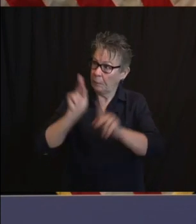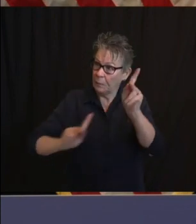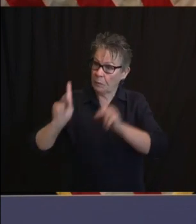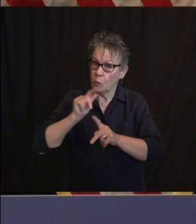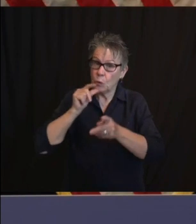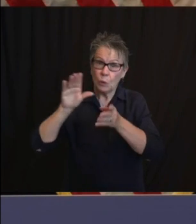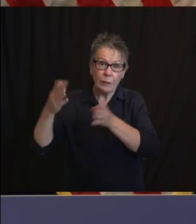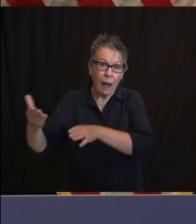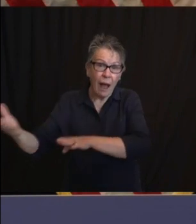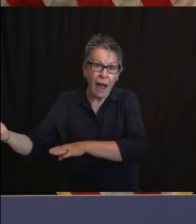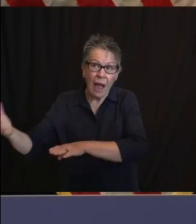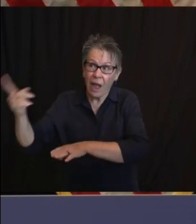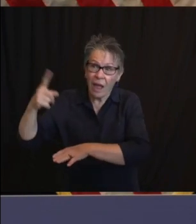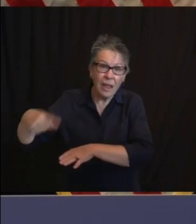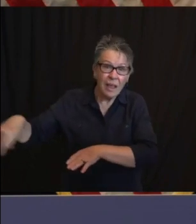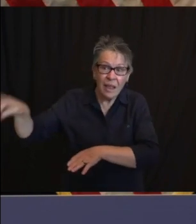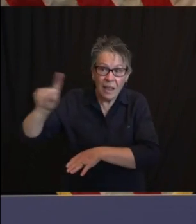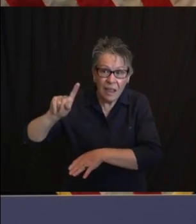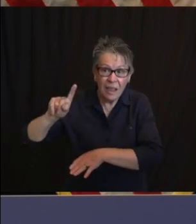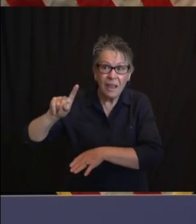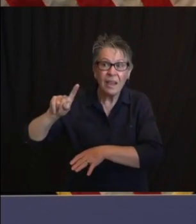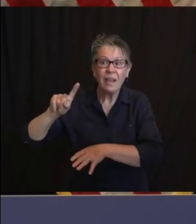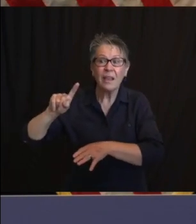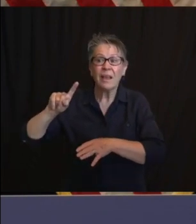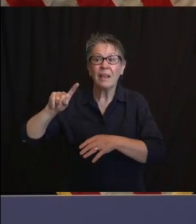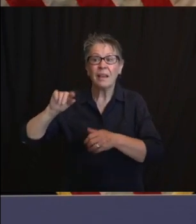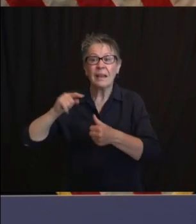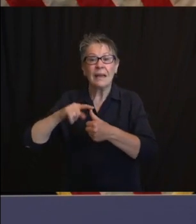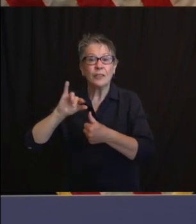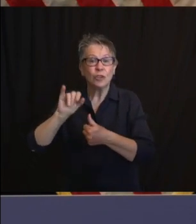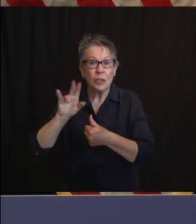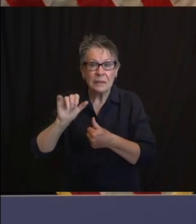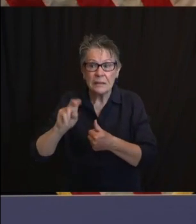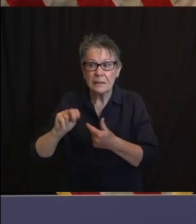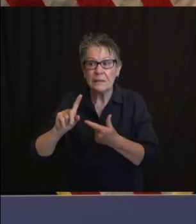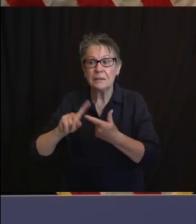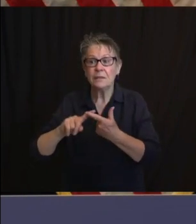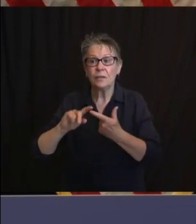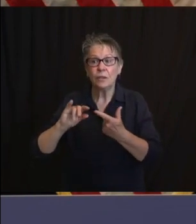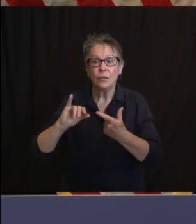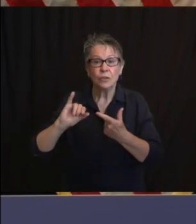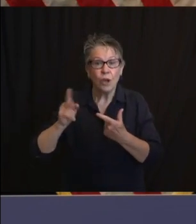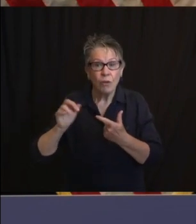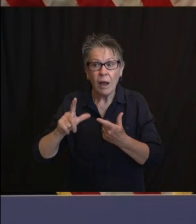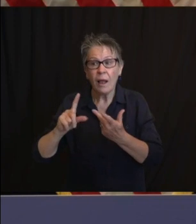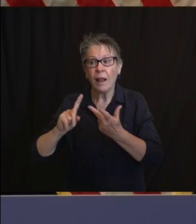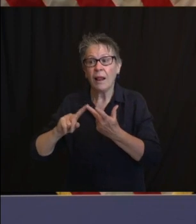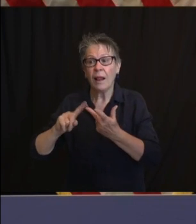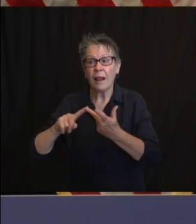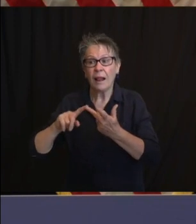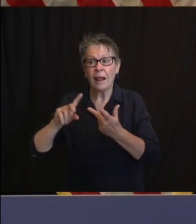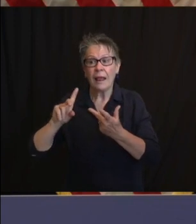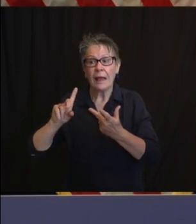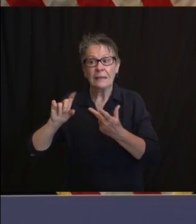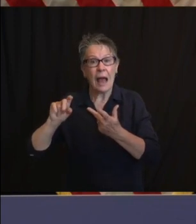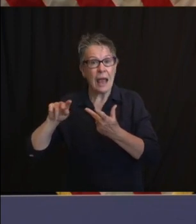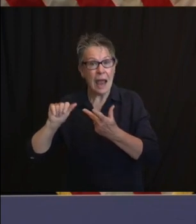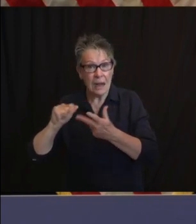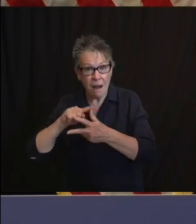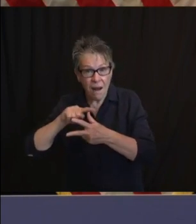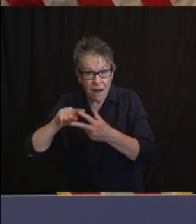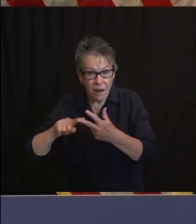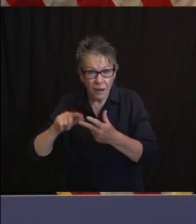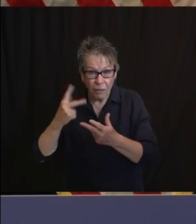Dianas, Jerrels, and others like them in the younger generation that's on the rise. Um, I would just say, let's